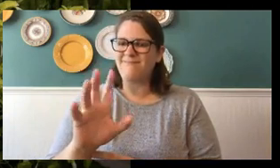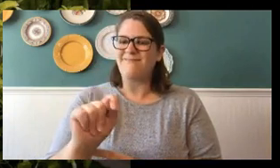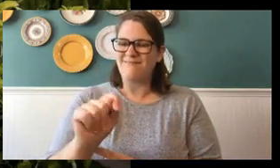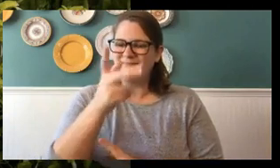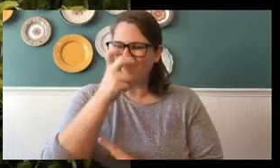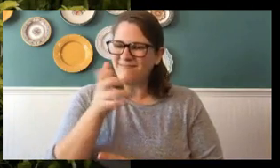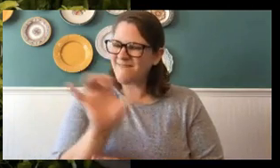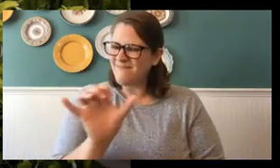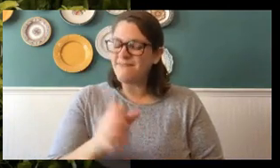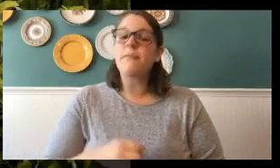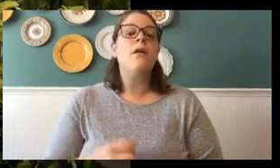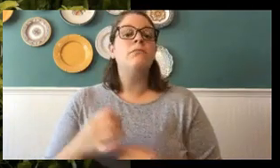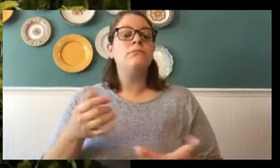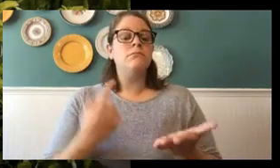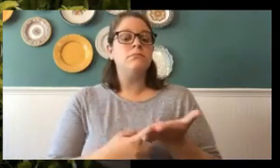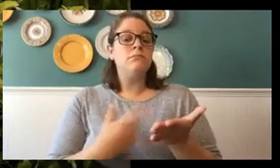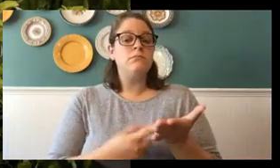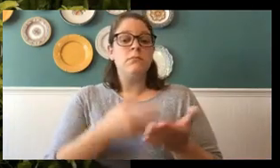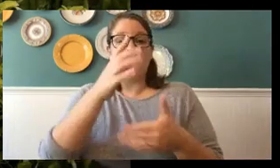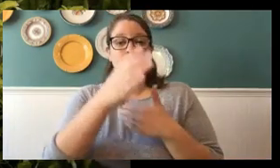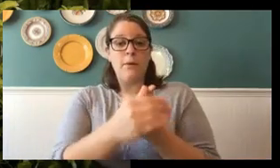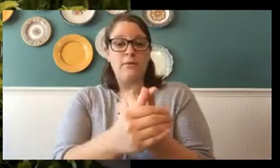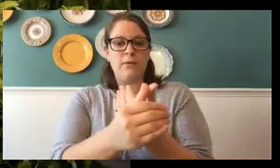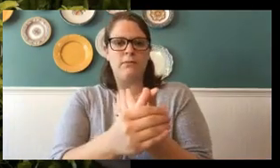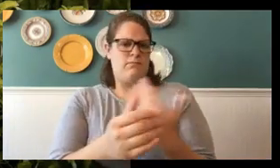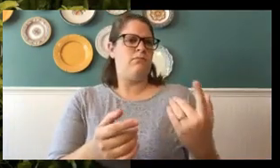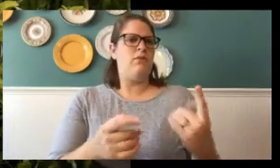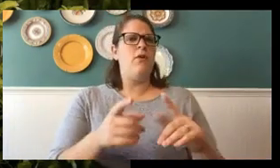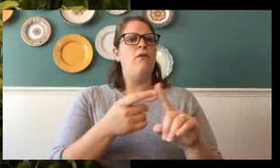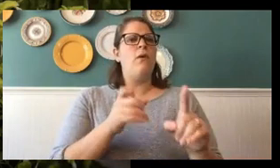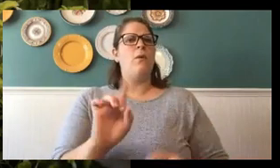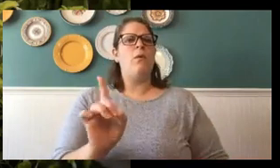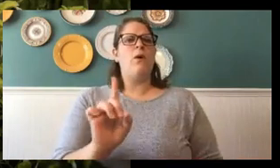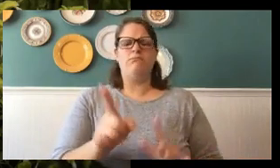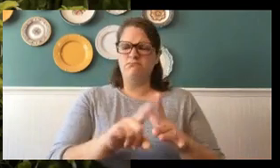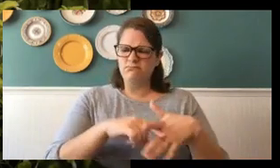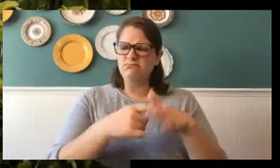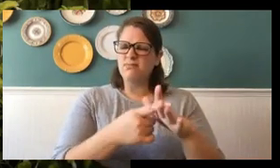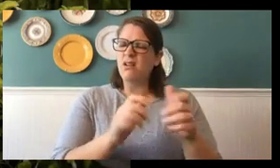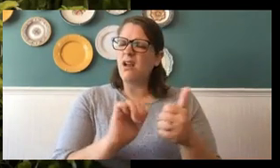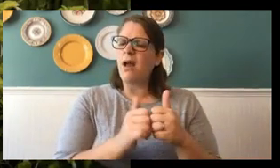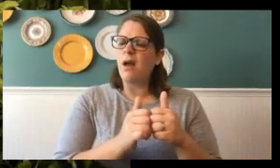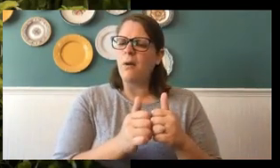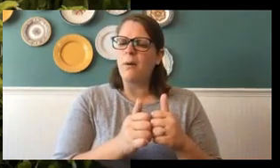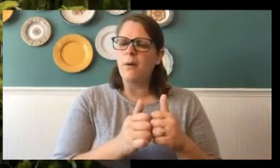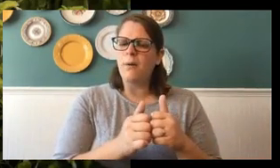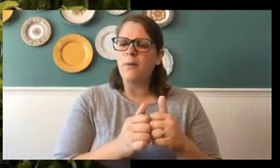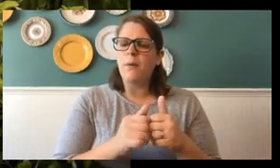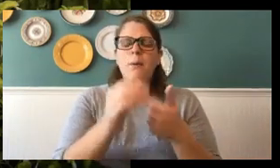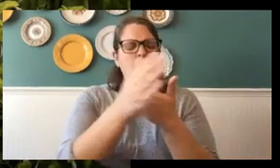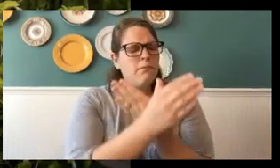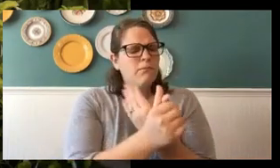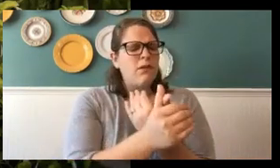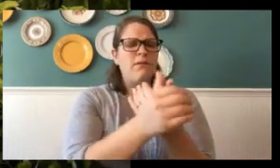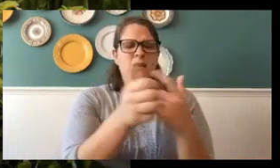about a butterfly. Where does a butterfly come from? Where does a butterfly begin? What is a butterfly's very